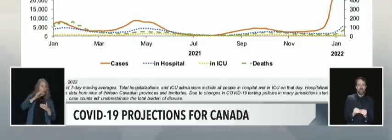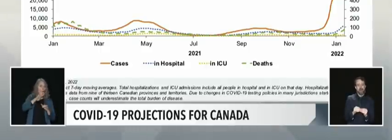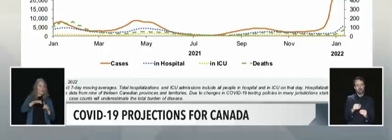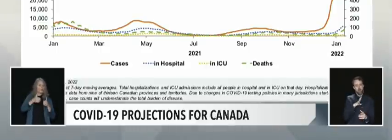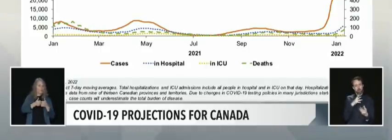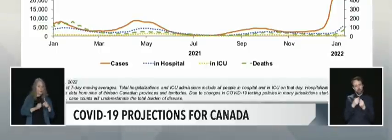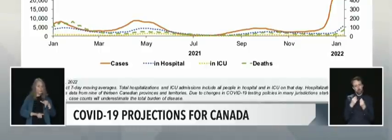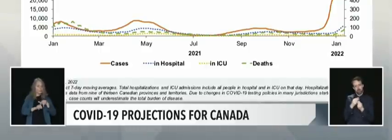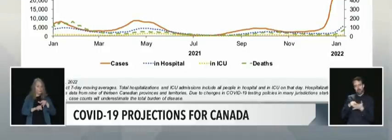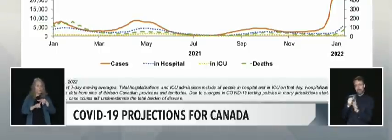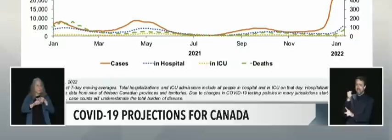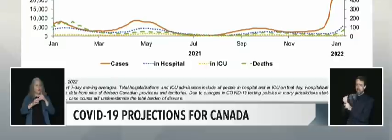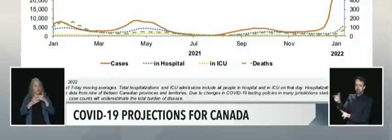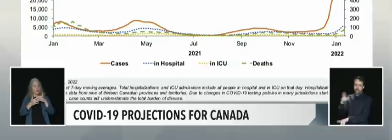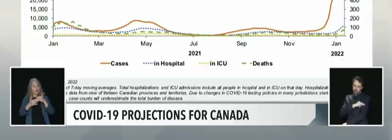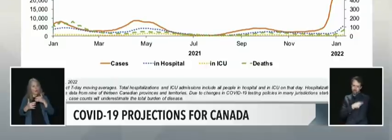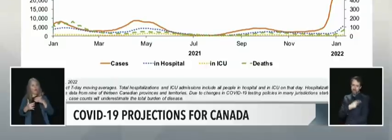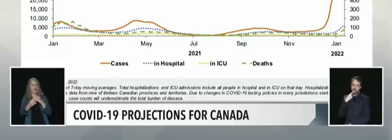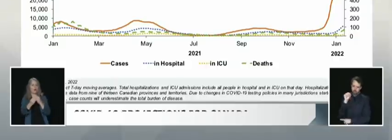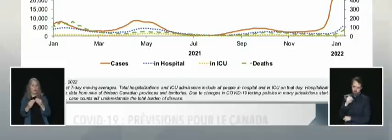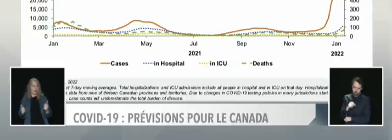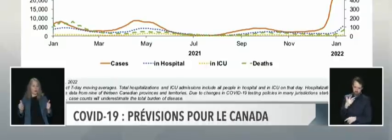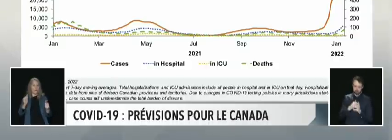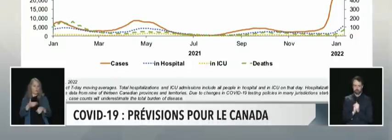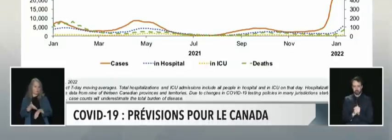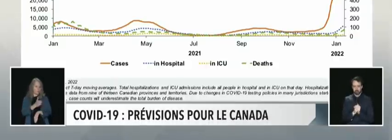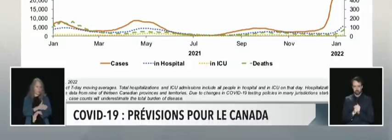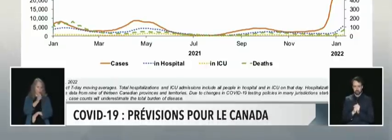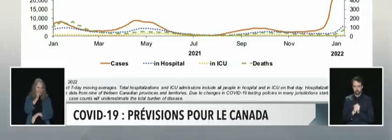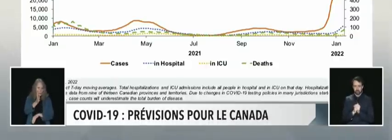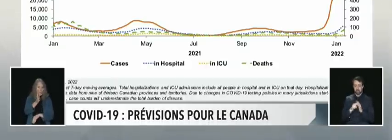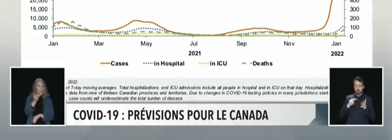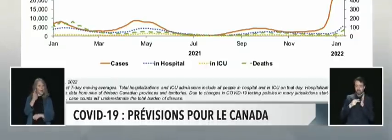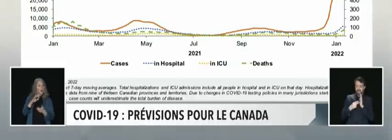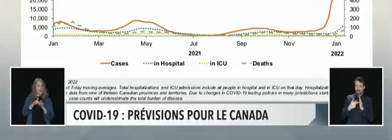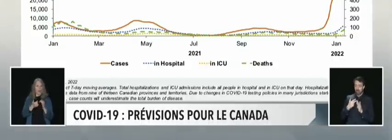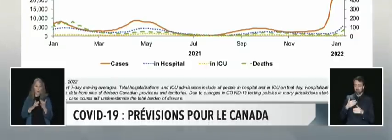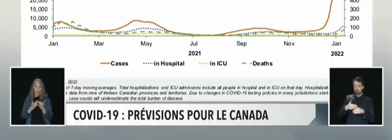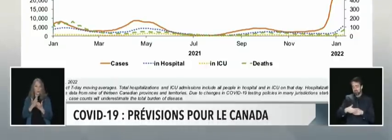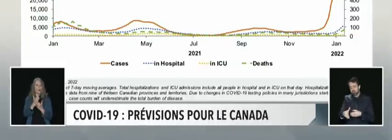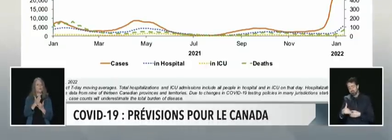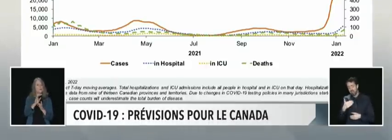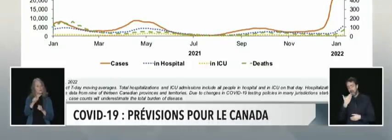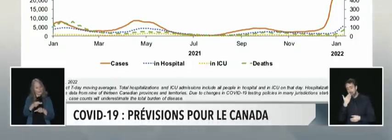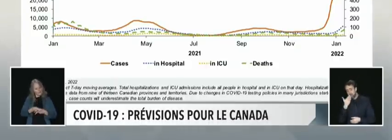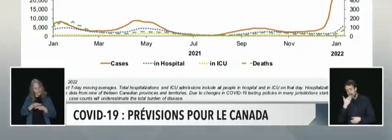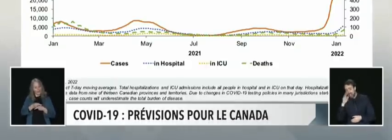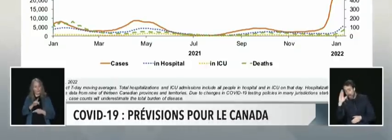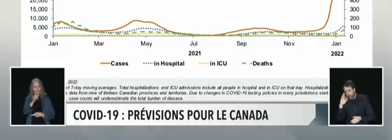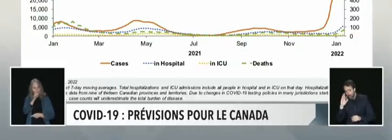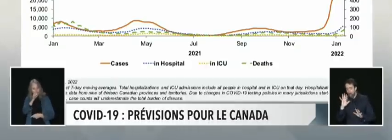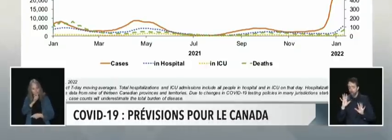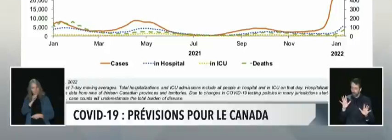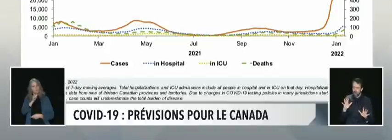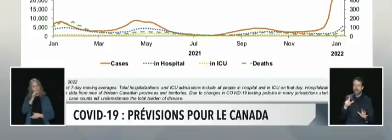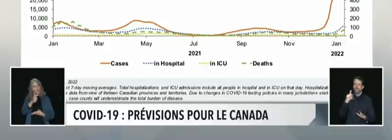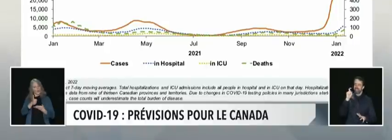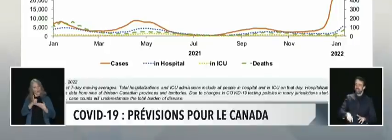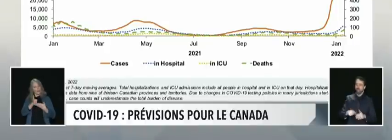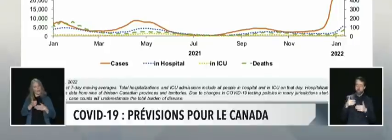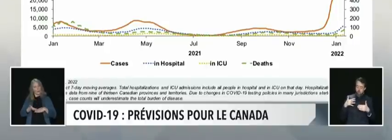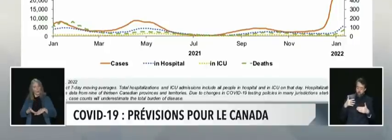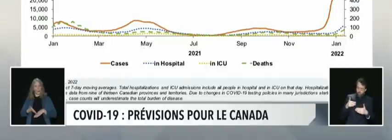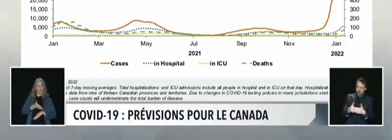hope to see improvement, caution and perseverance will help to get us through this difficult period sooner and mitigate the